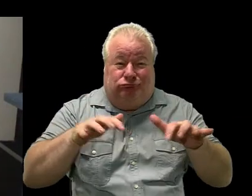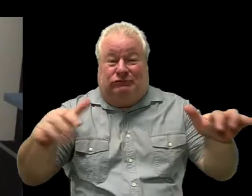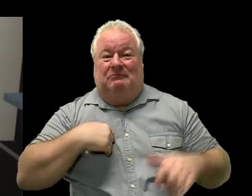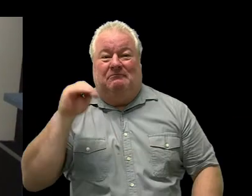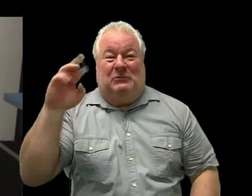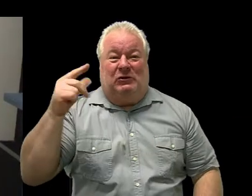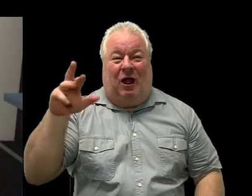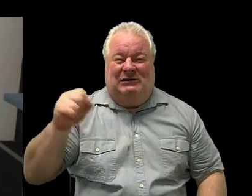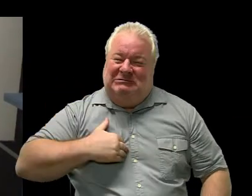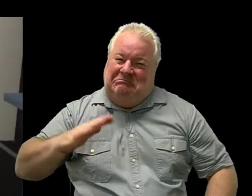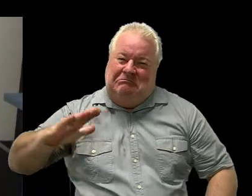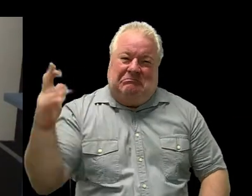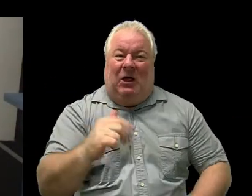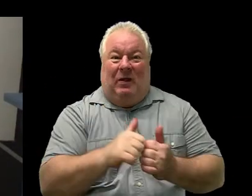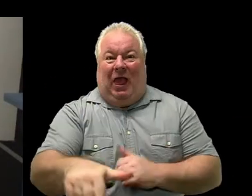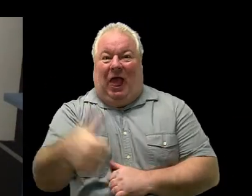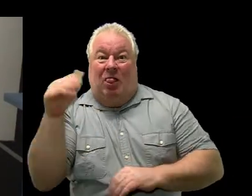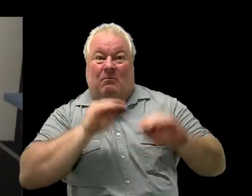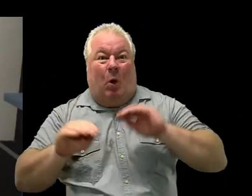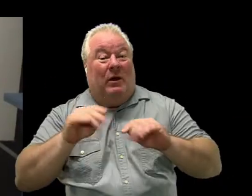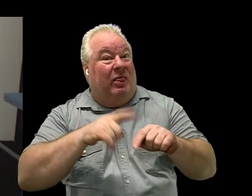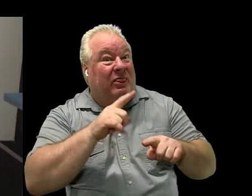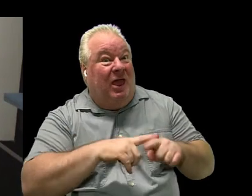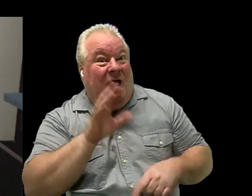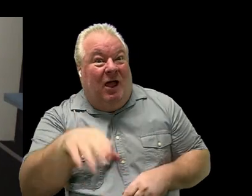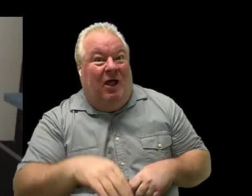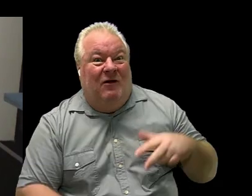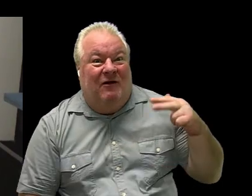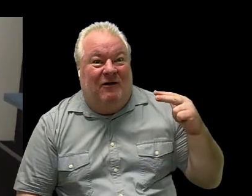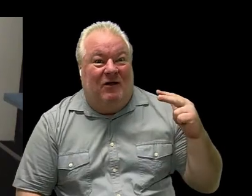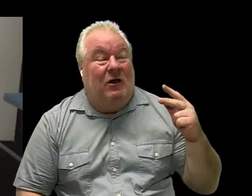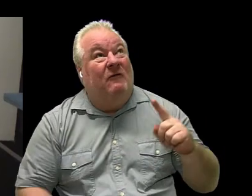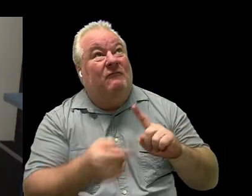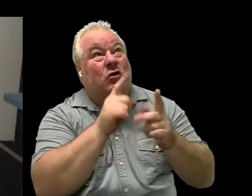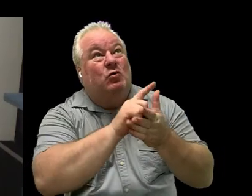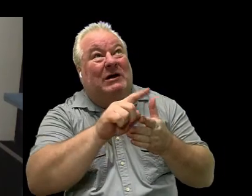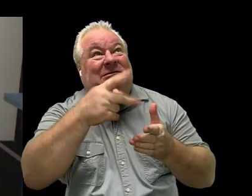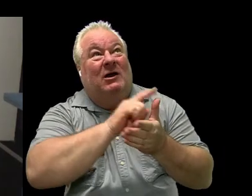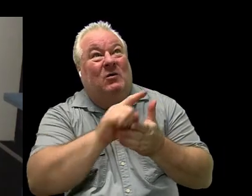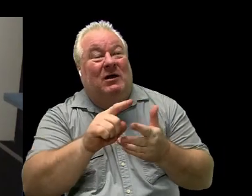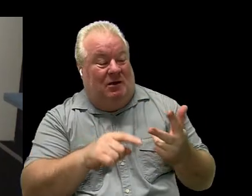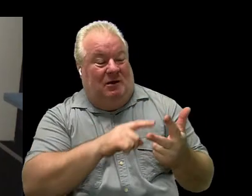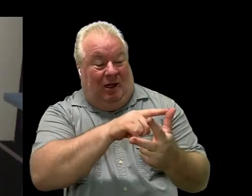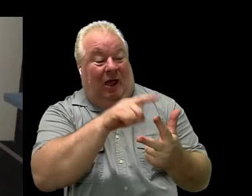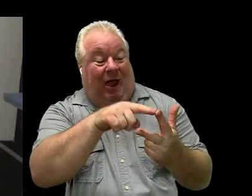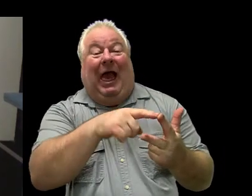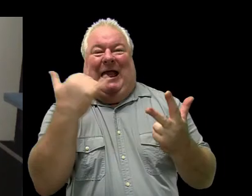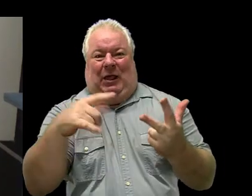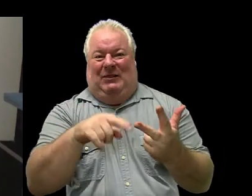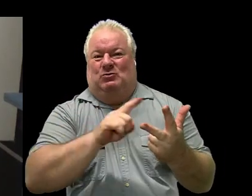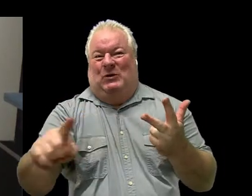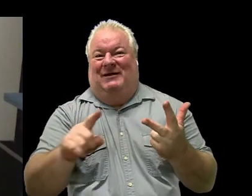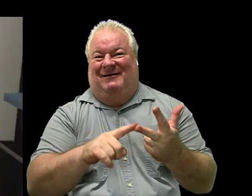this took us back with another pose and then we're gonna then we're gonna tie in the first week the second week this week